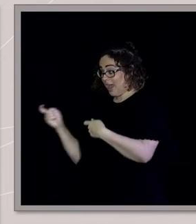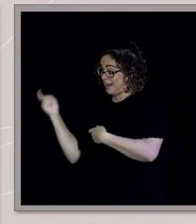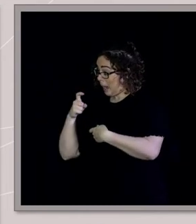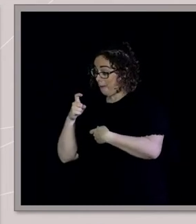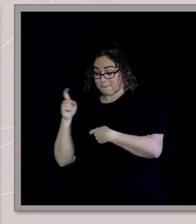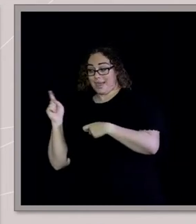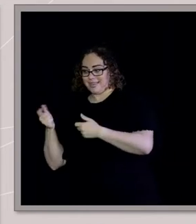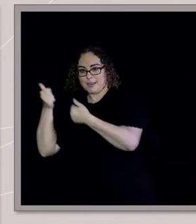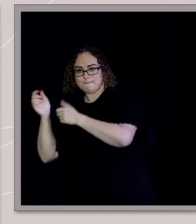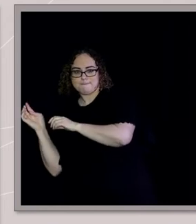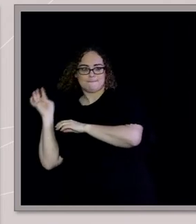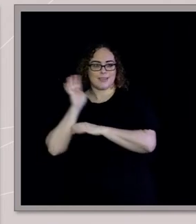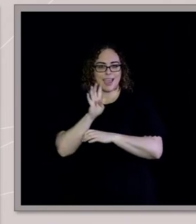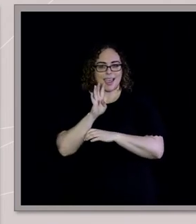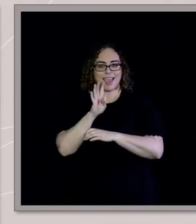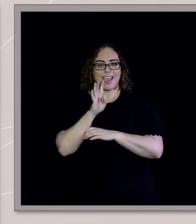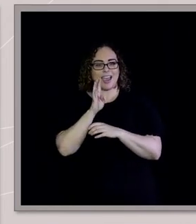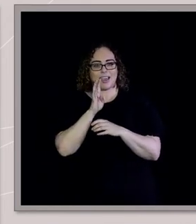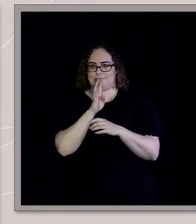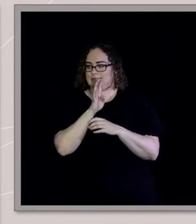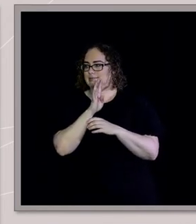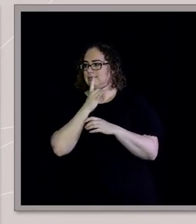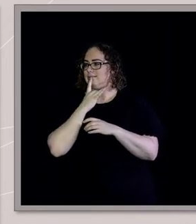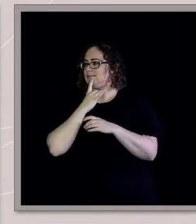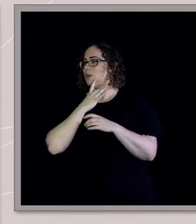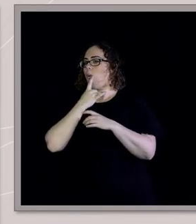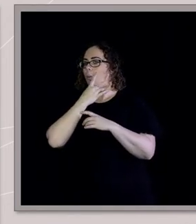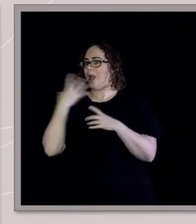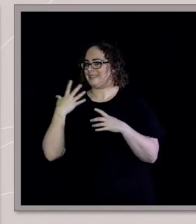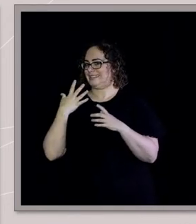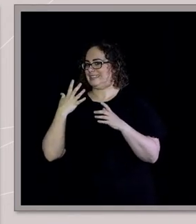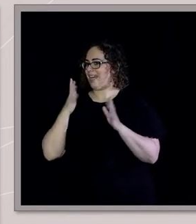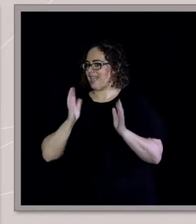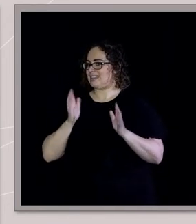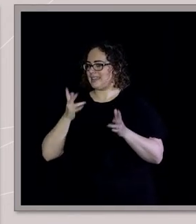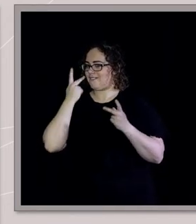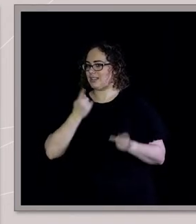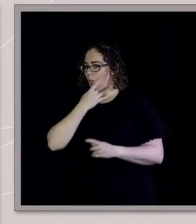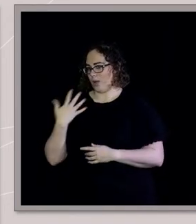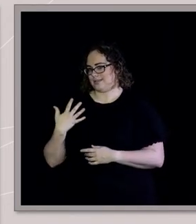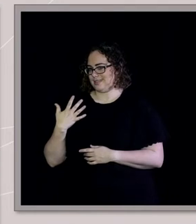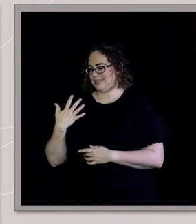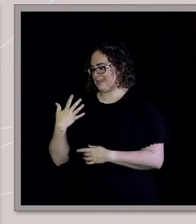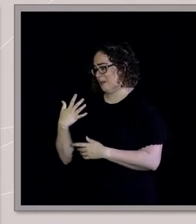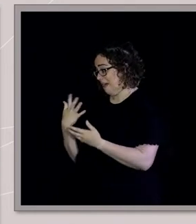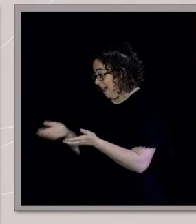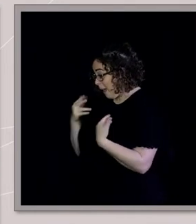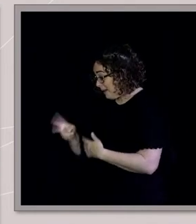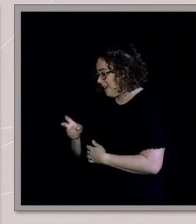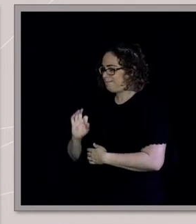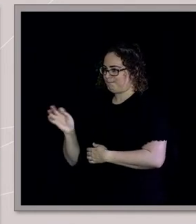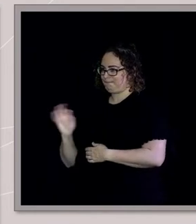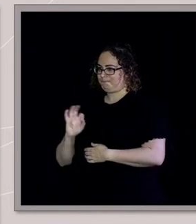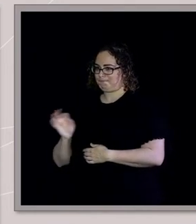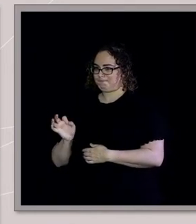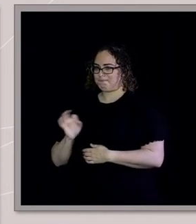And you'd be like, oh, I hope that, I hope that bloke Frank from Dubbo doesn't turn up and shout in tongues in the middle of the meeting.